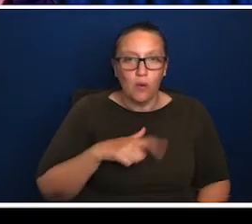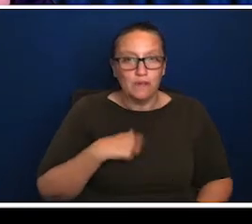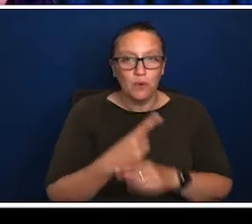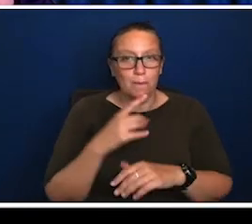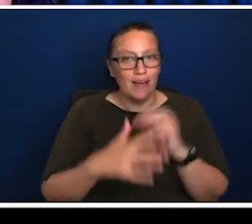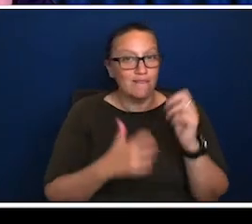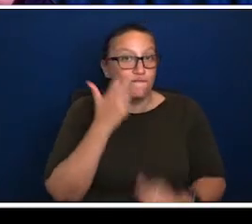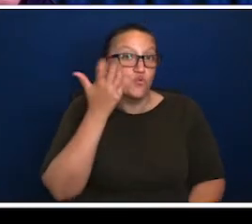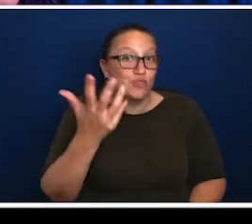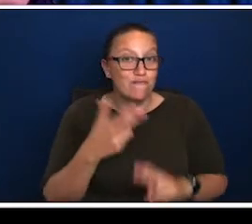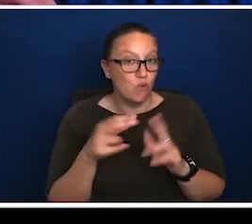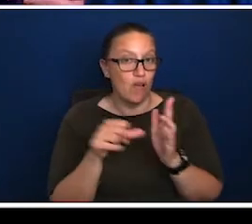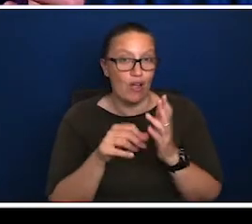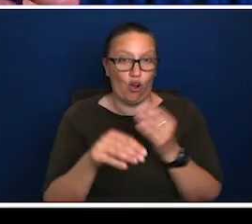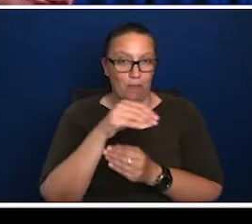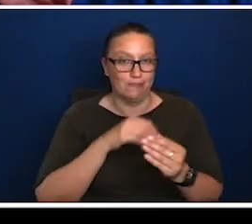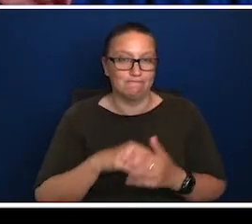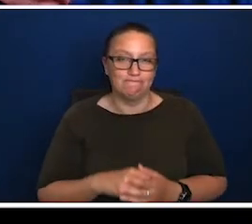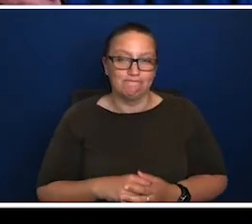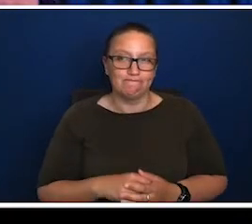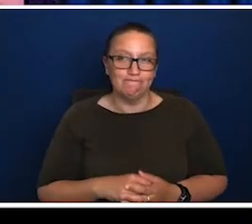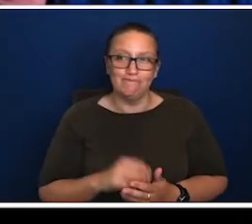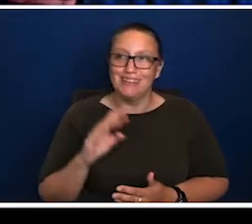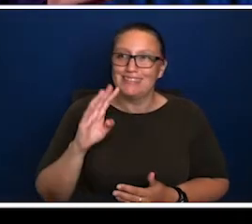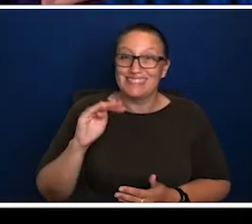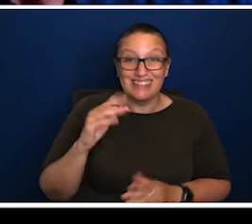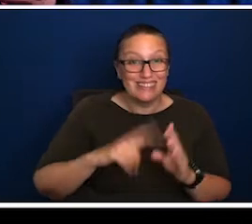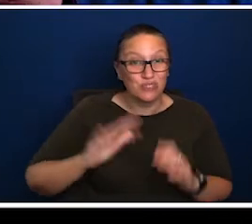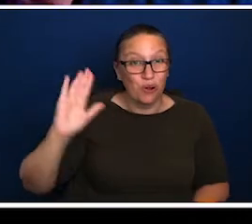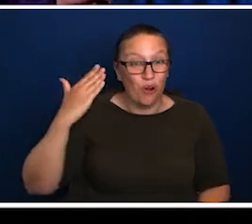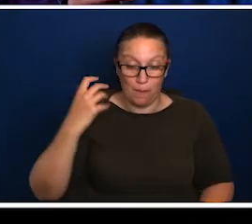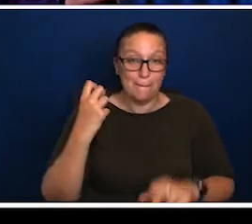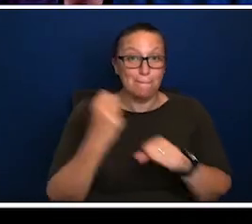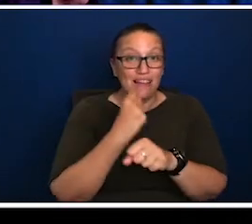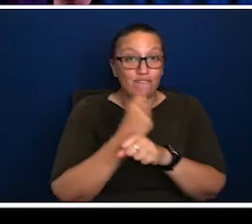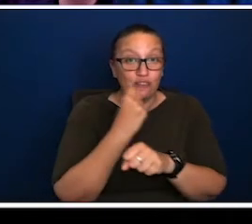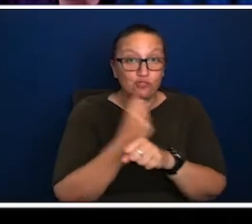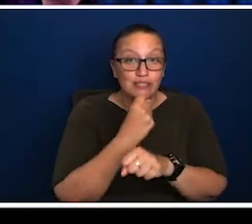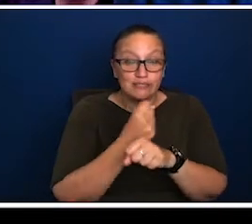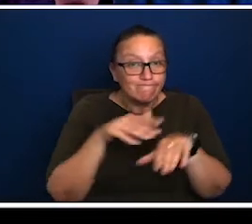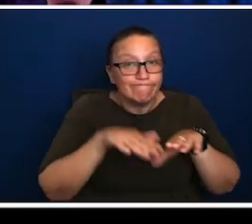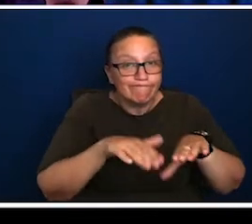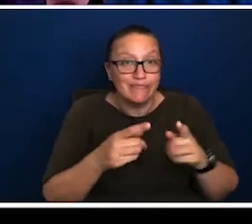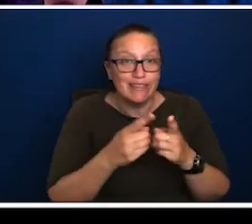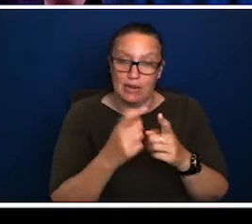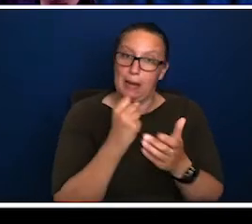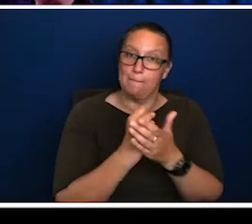look at where our economy is going into the future, 10 and 20 years ago, even 10 years ago, manufacturing is still the largest part of the economy